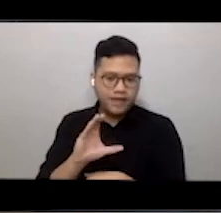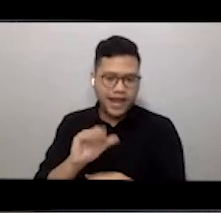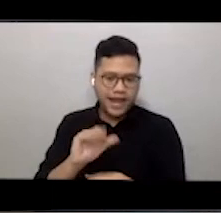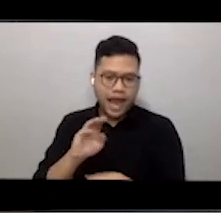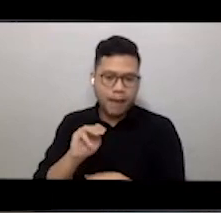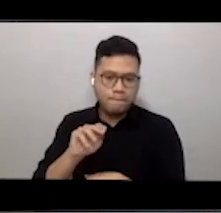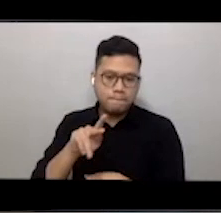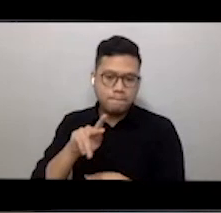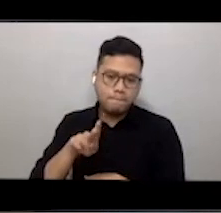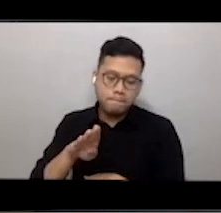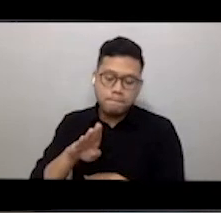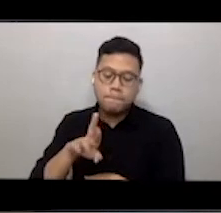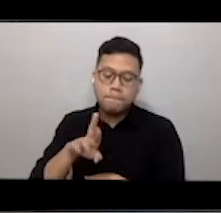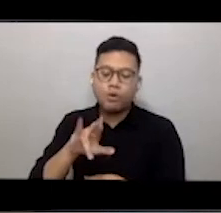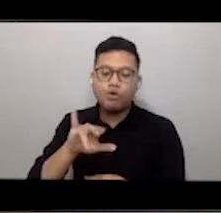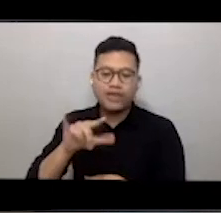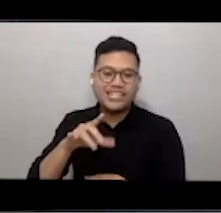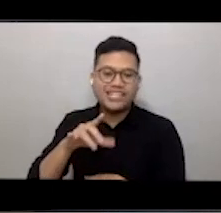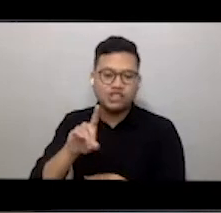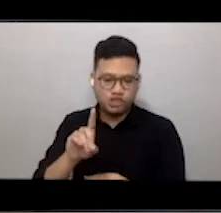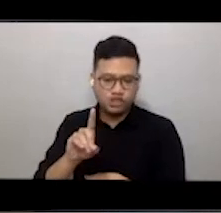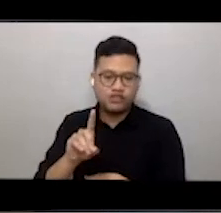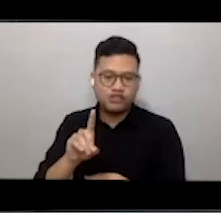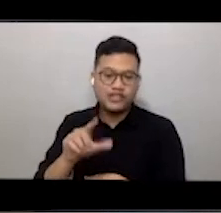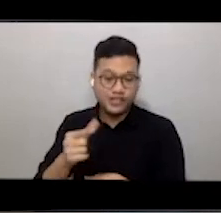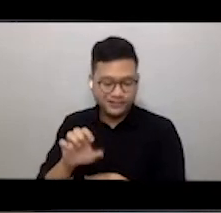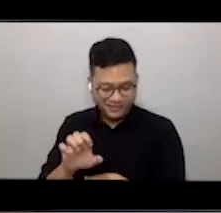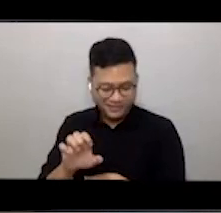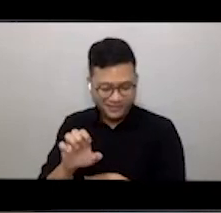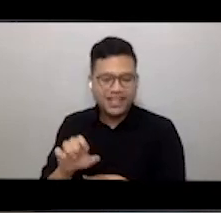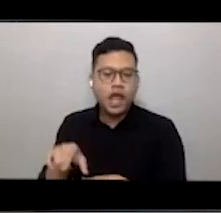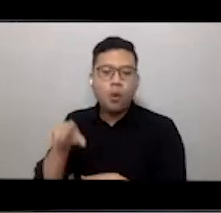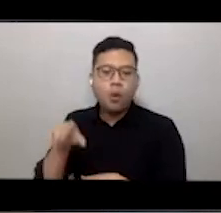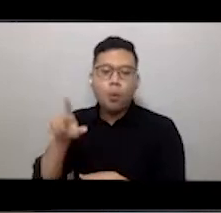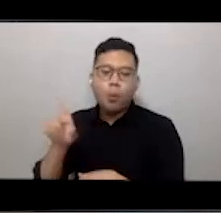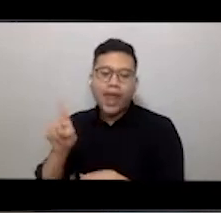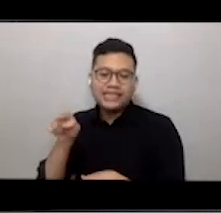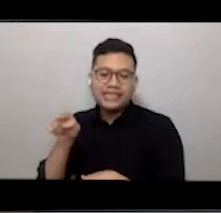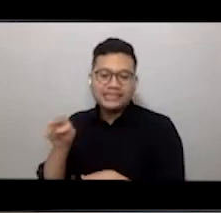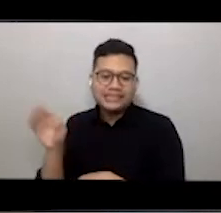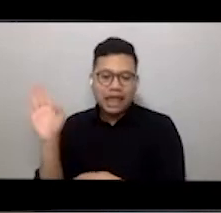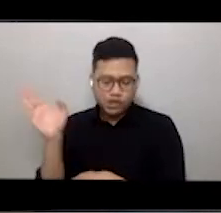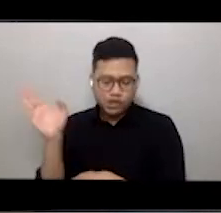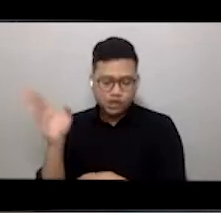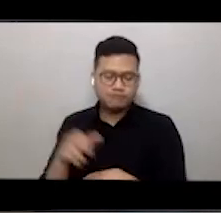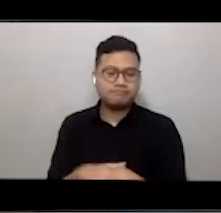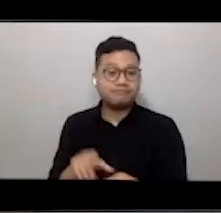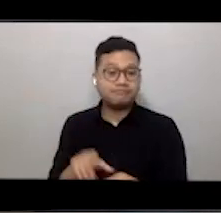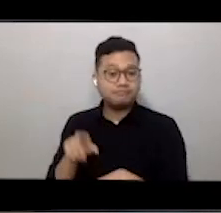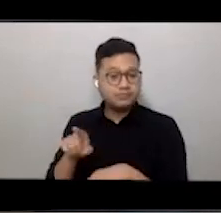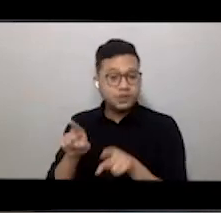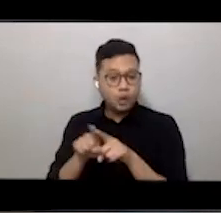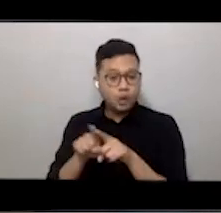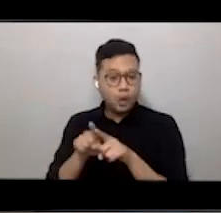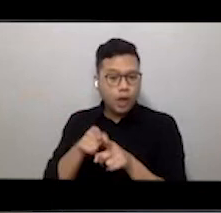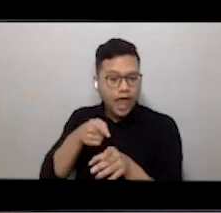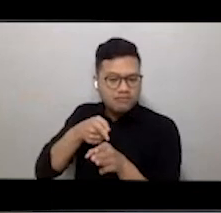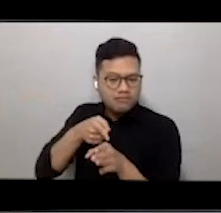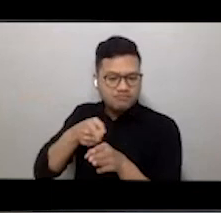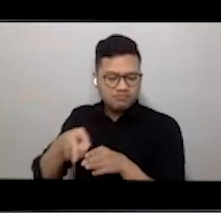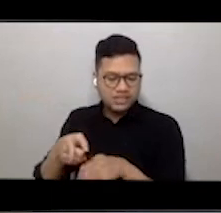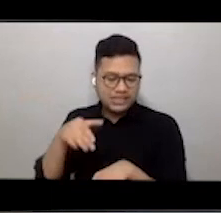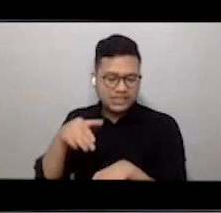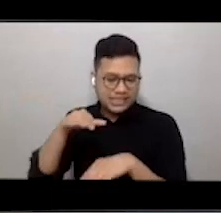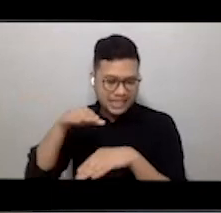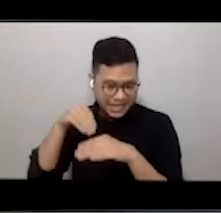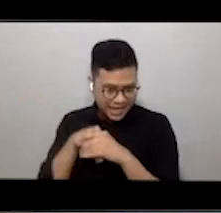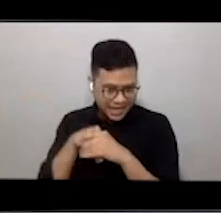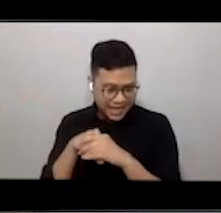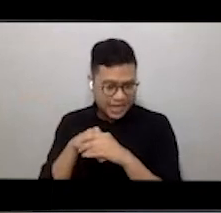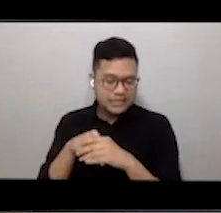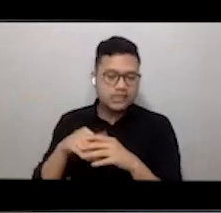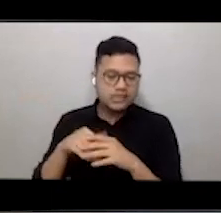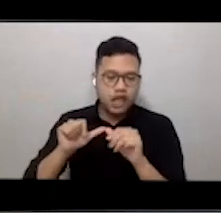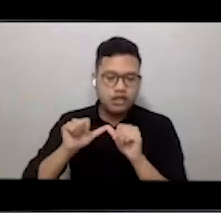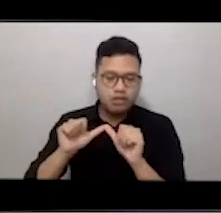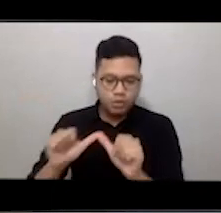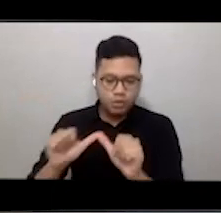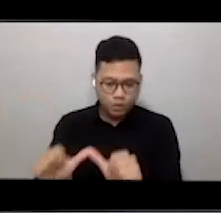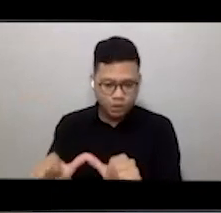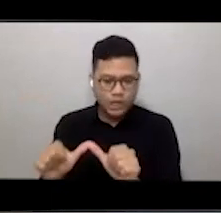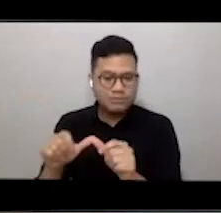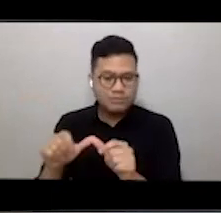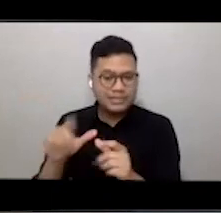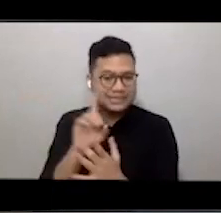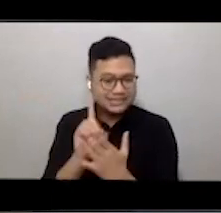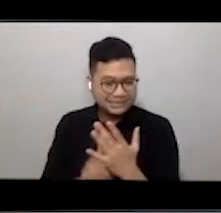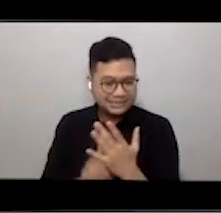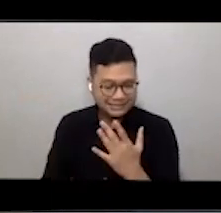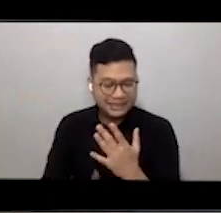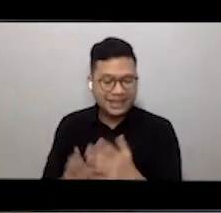and a PhD from the University of Westminster. Jason is an expert in sustainable design and the founding principal of